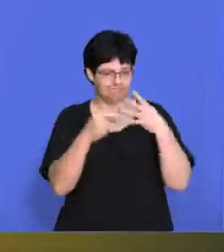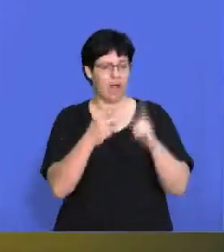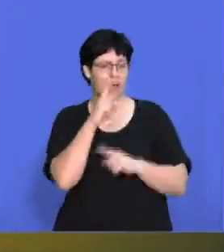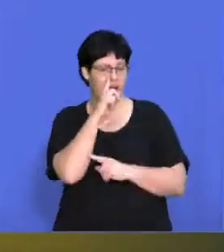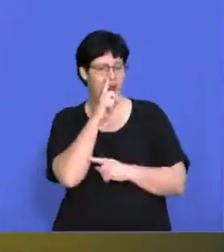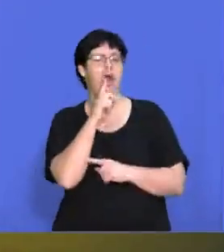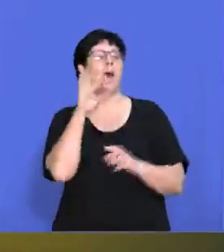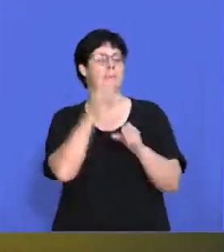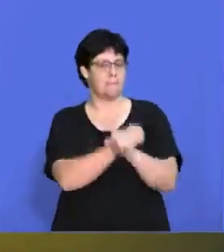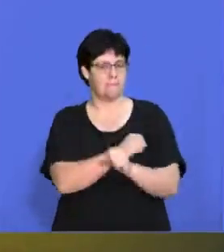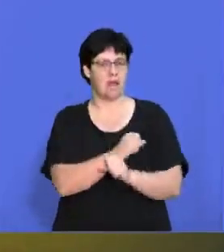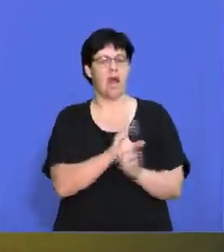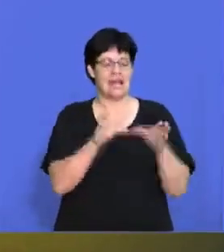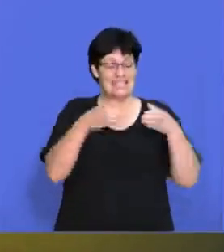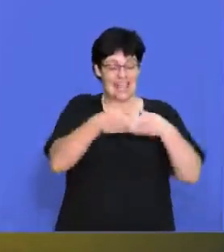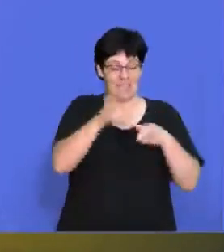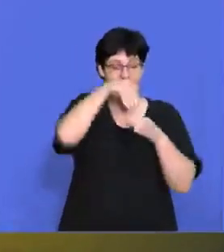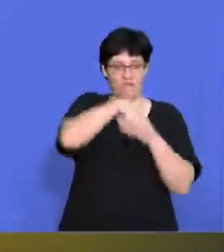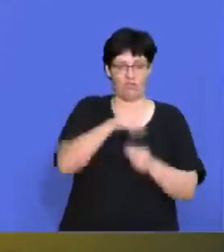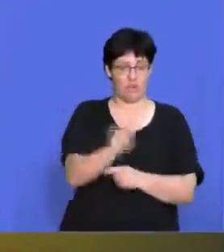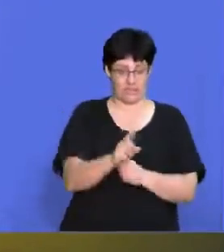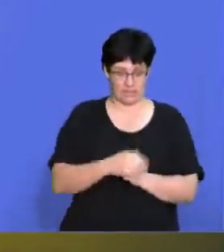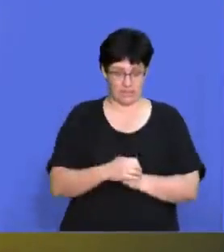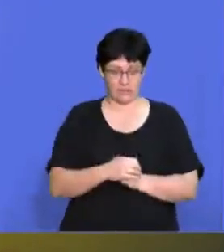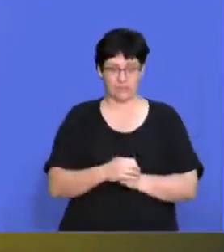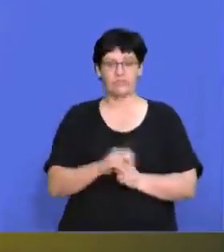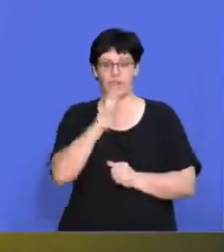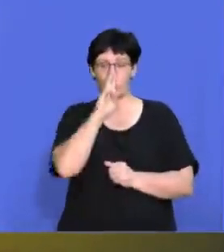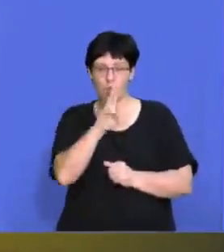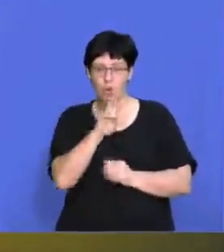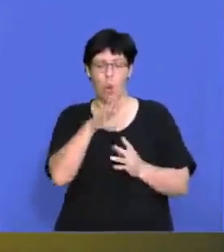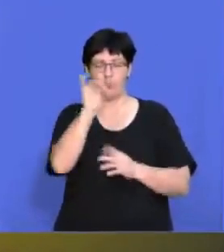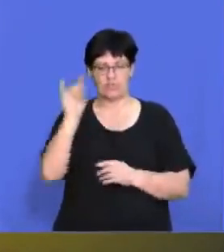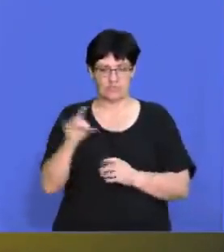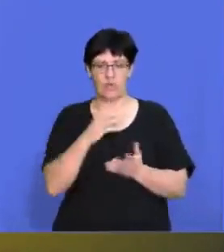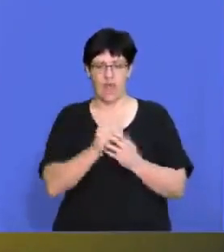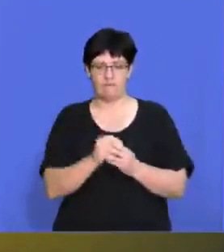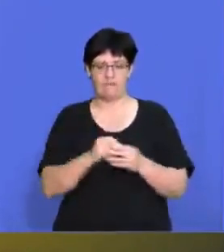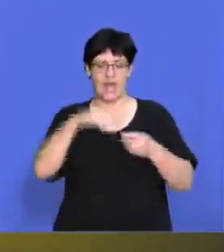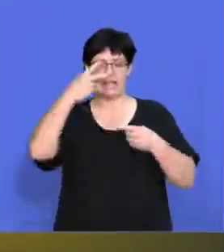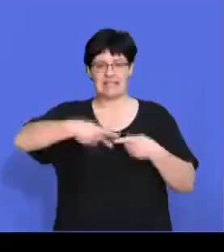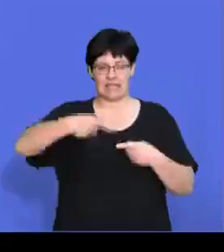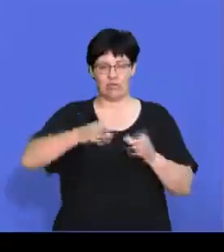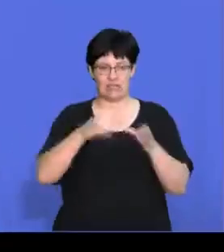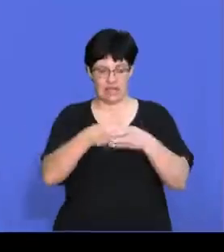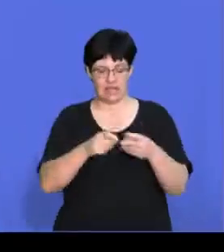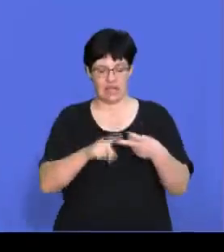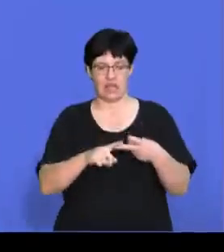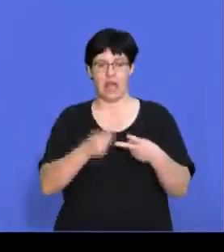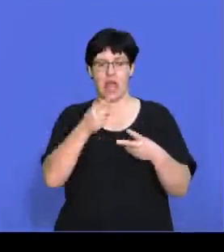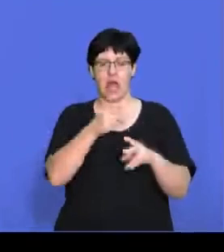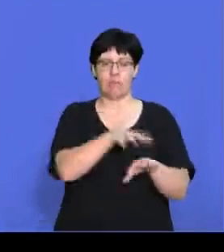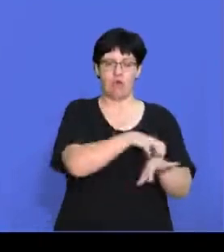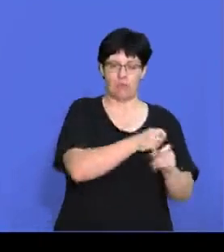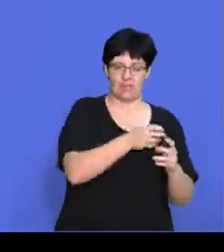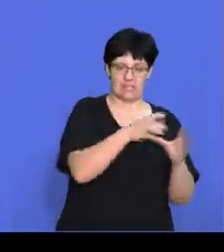couple of bells there in terms of what sector are we dealing with. So if we look at our options, we've got the secondary sector,